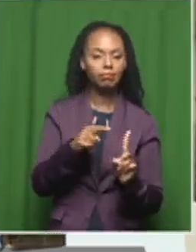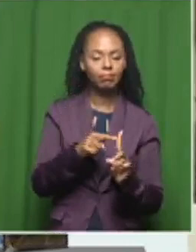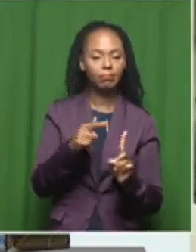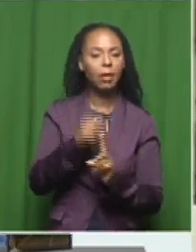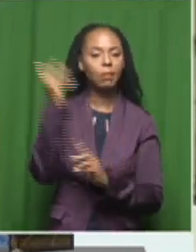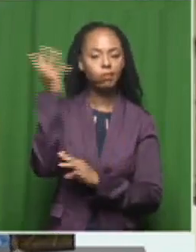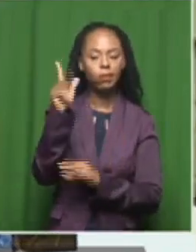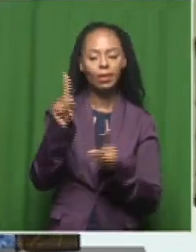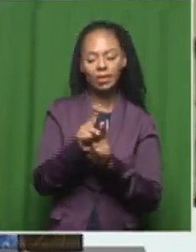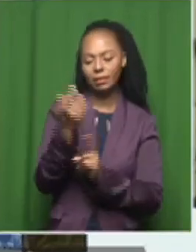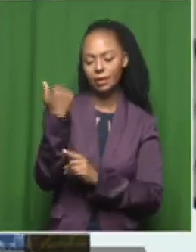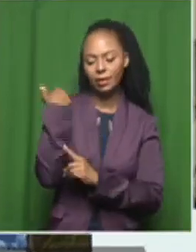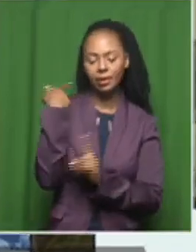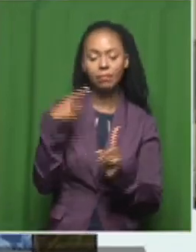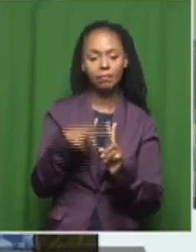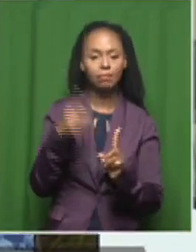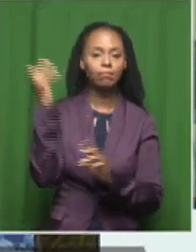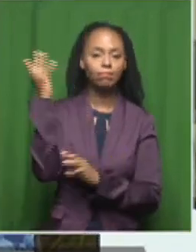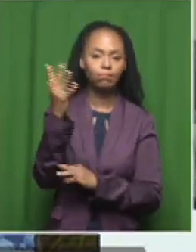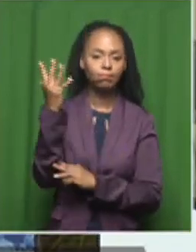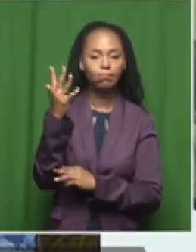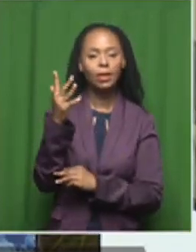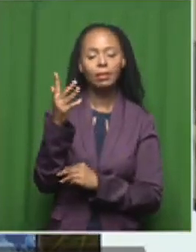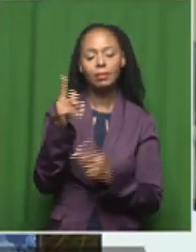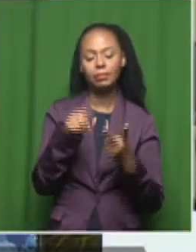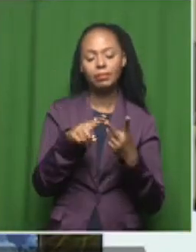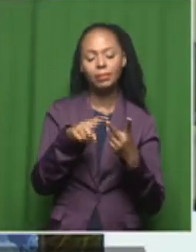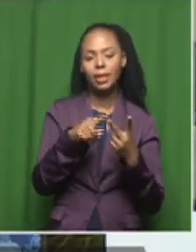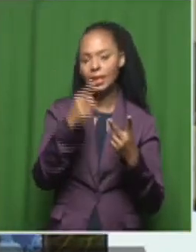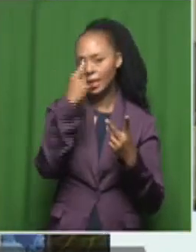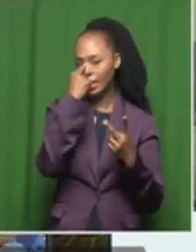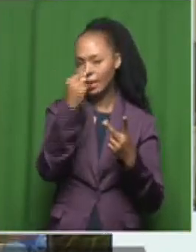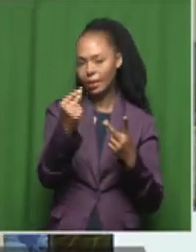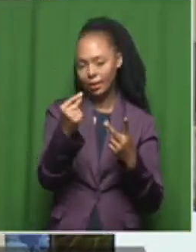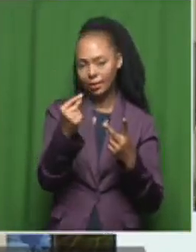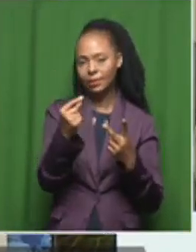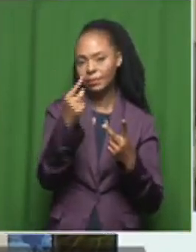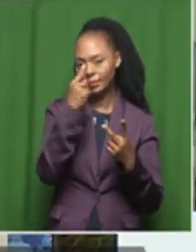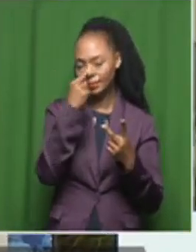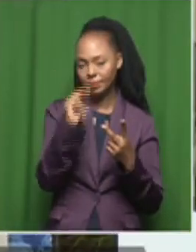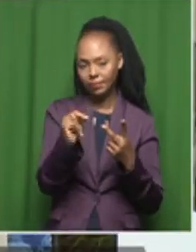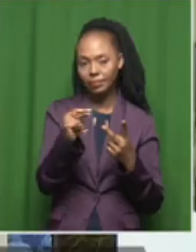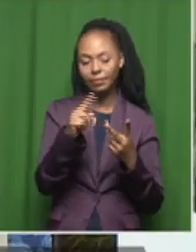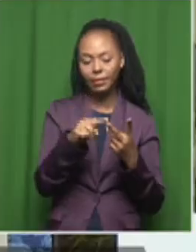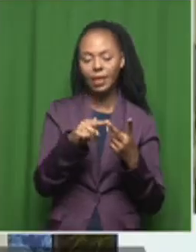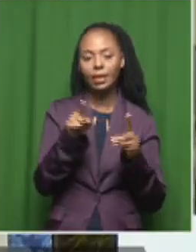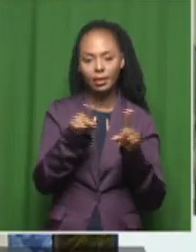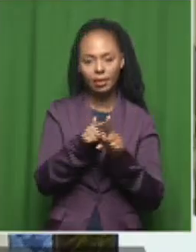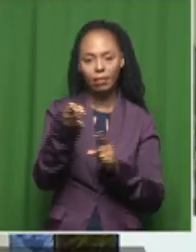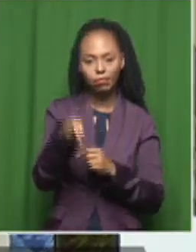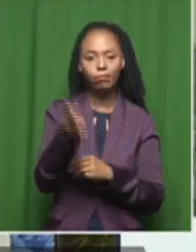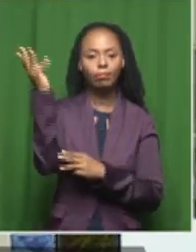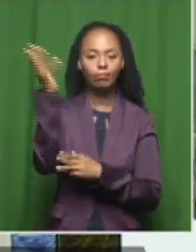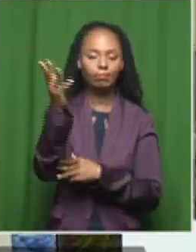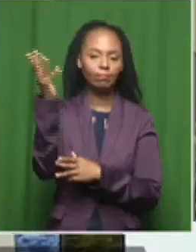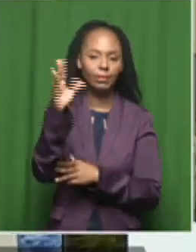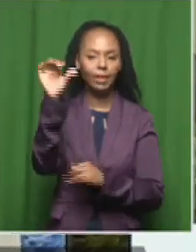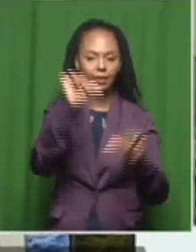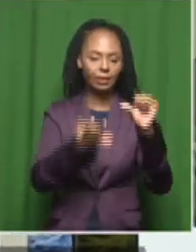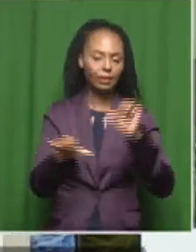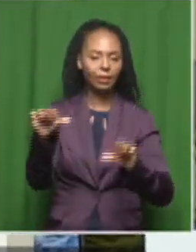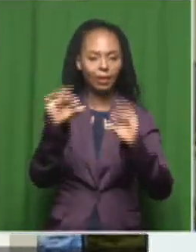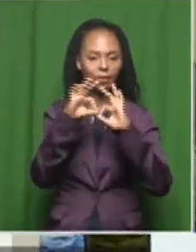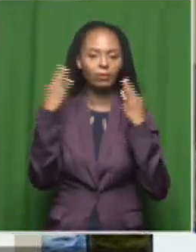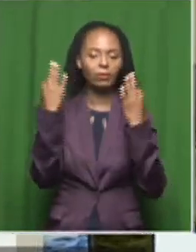yesterday, I think it was, we had Dr. Naledi Pandor also coming and speaking here at the Science Forum SA